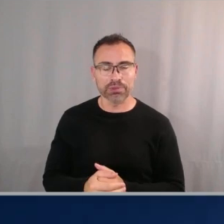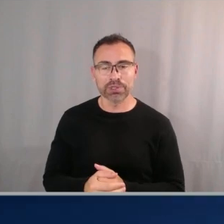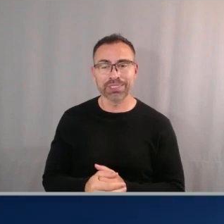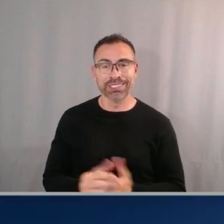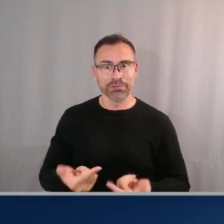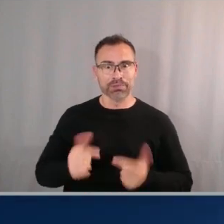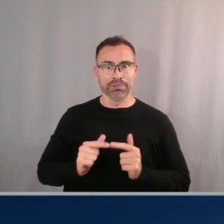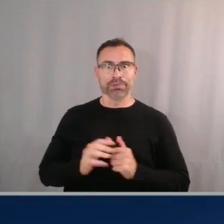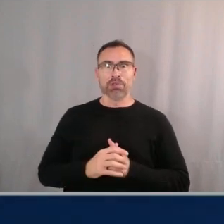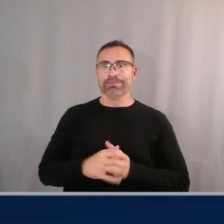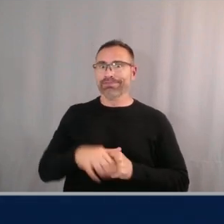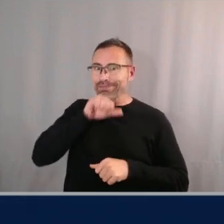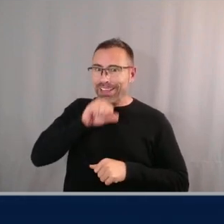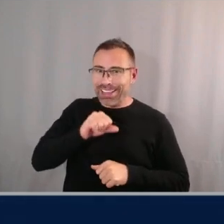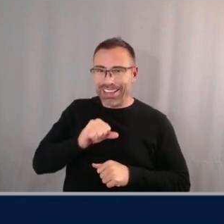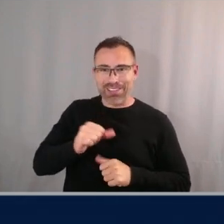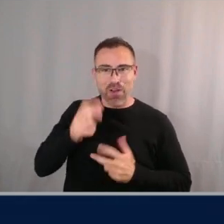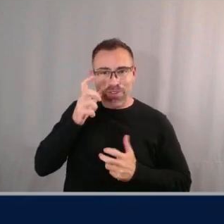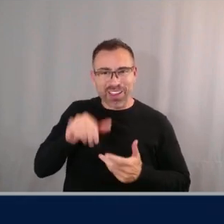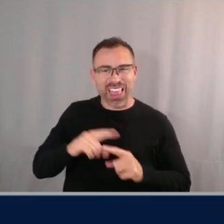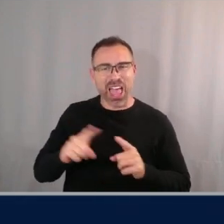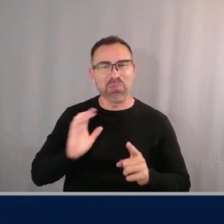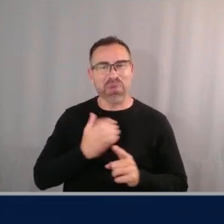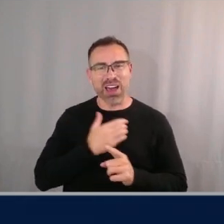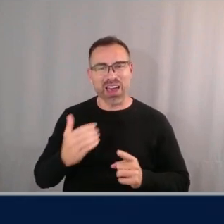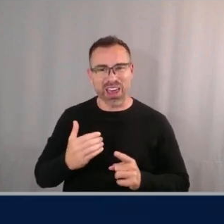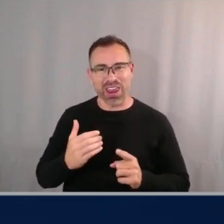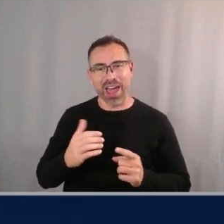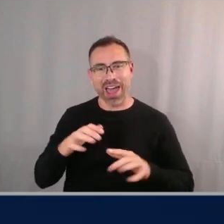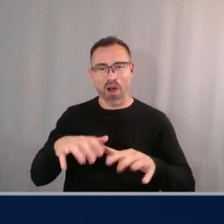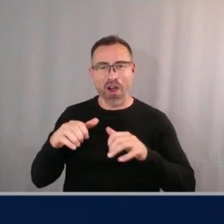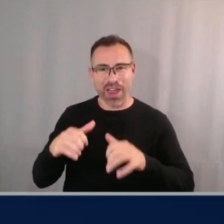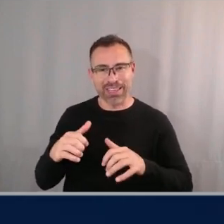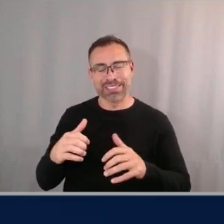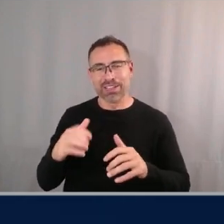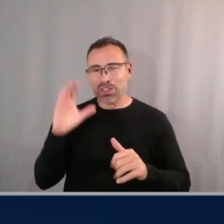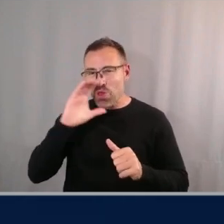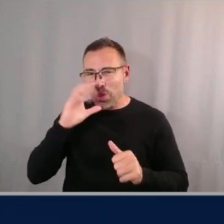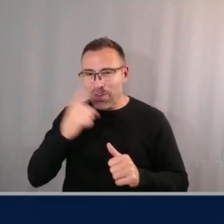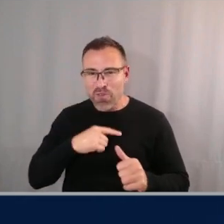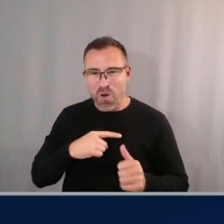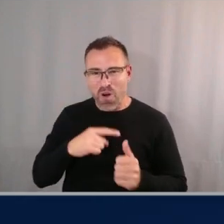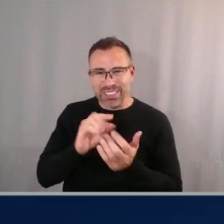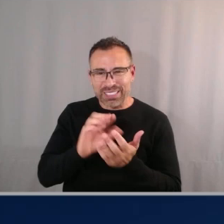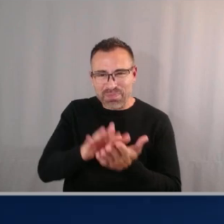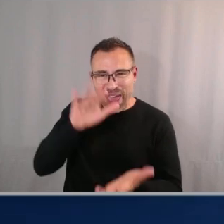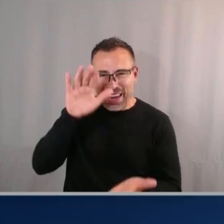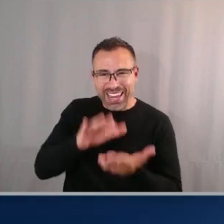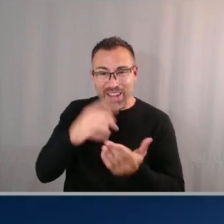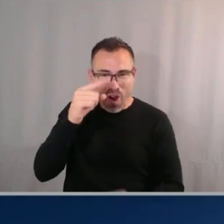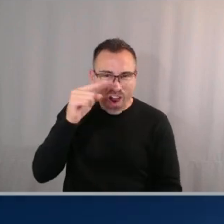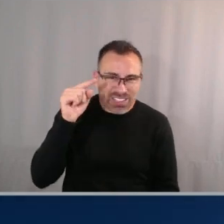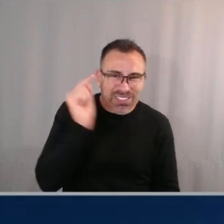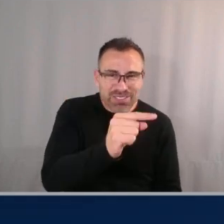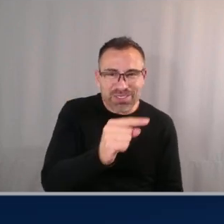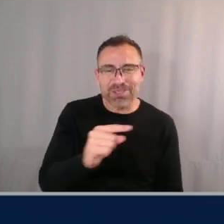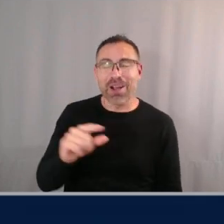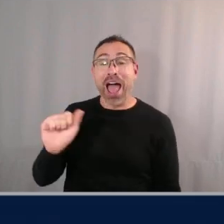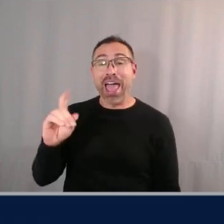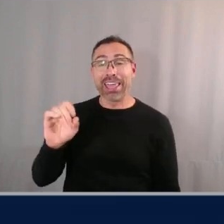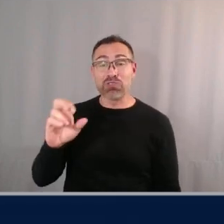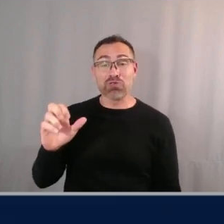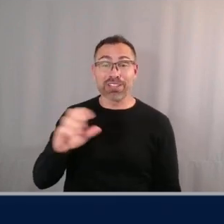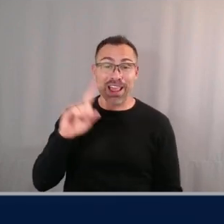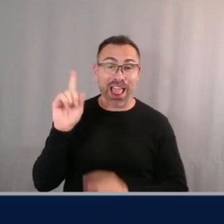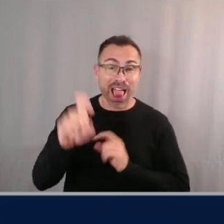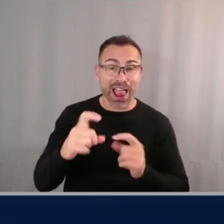interesting but our audience is looking for a little bit of metadata on you so Ruhi Adrian asked you a question and you didn't quite get to it um